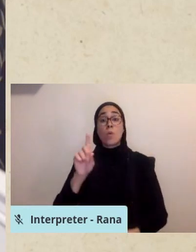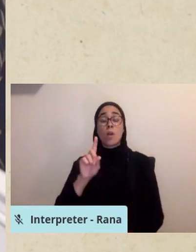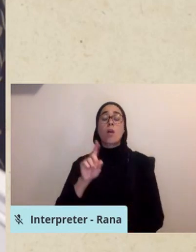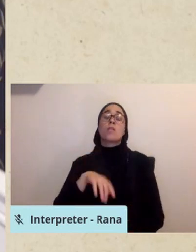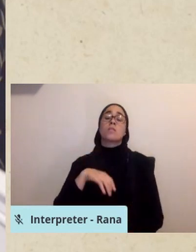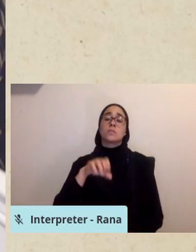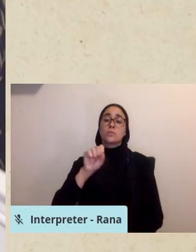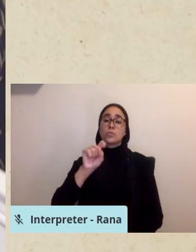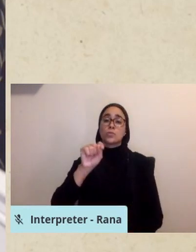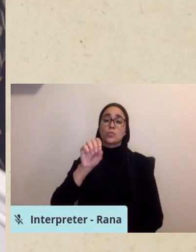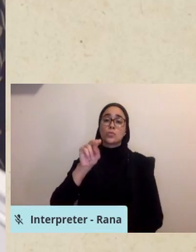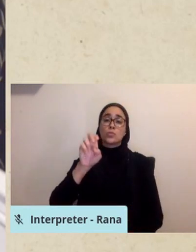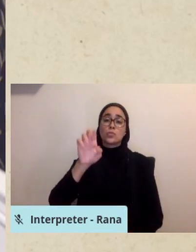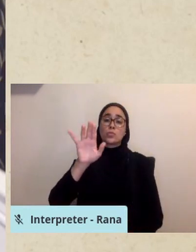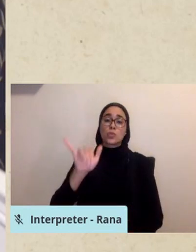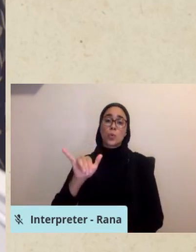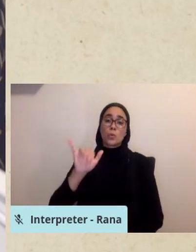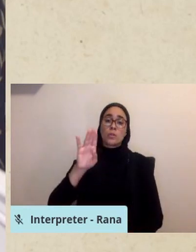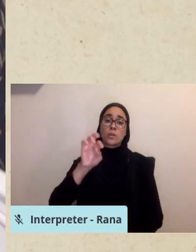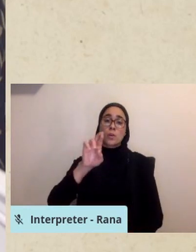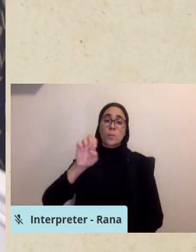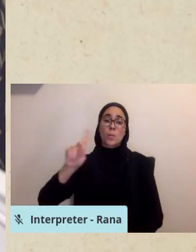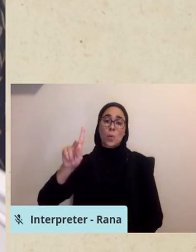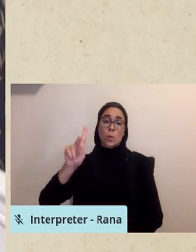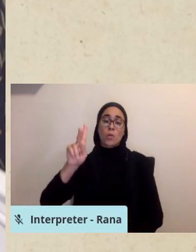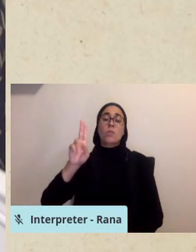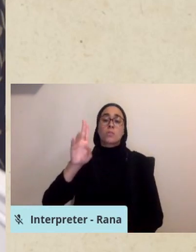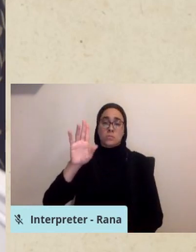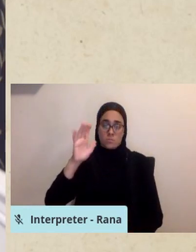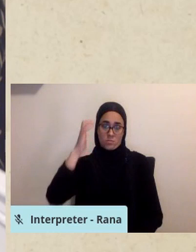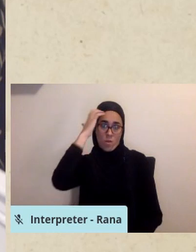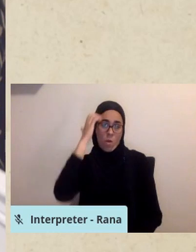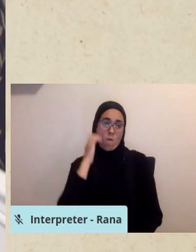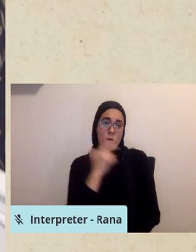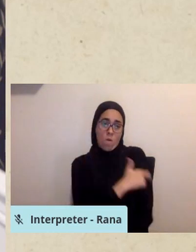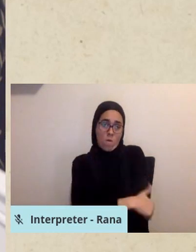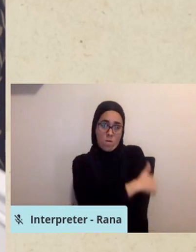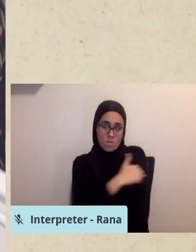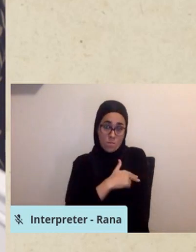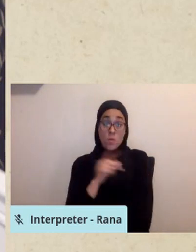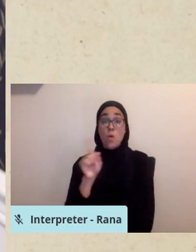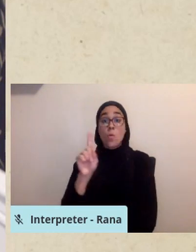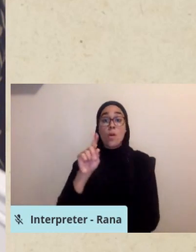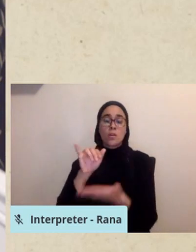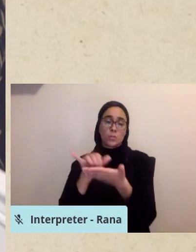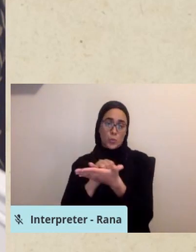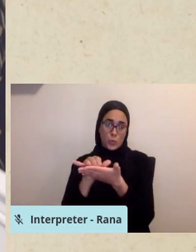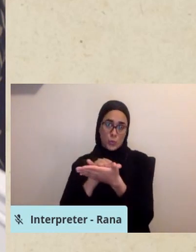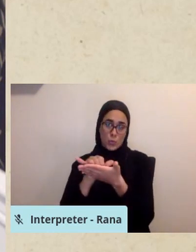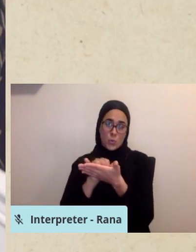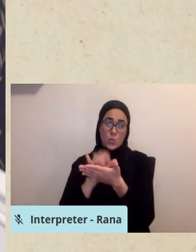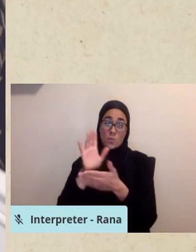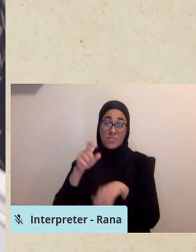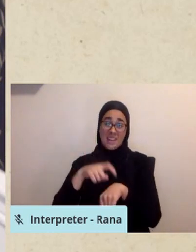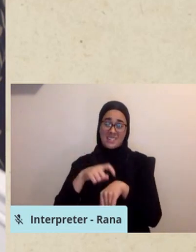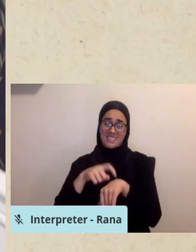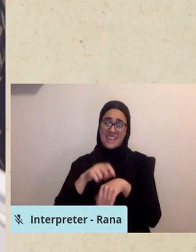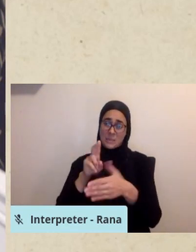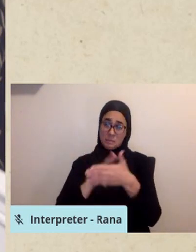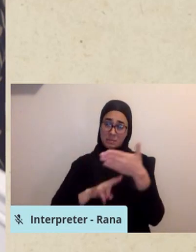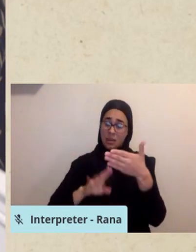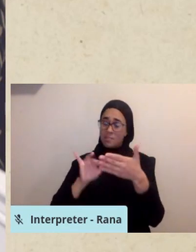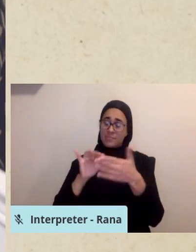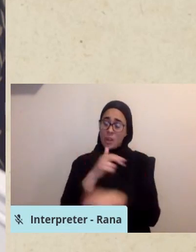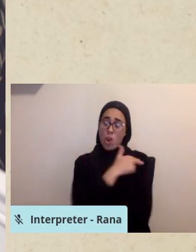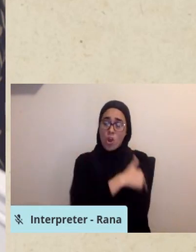By April, the hospital was scaling back its activities and running at only its essential